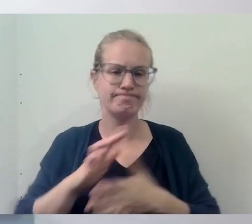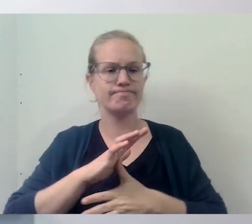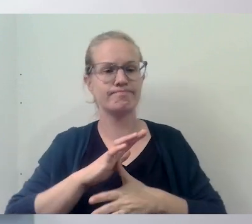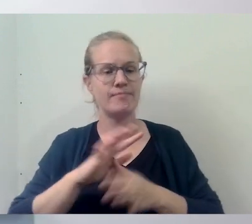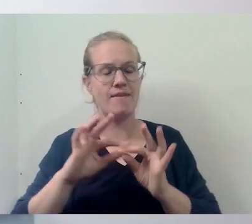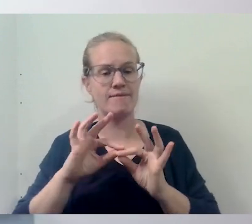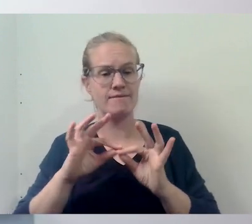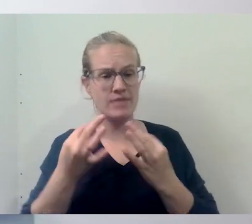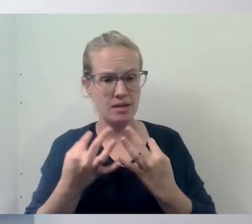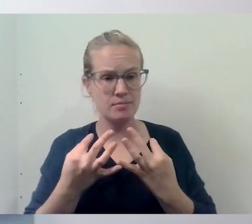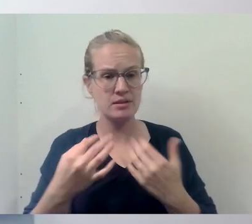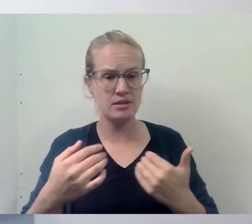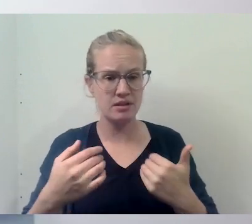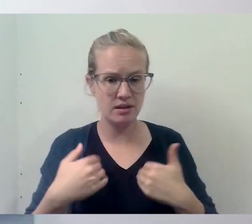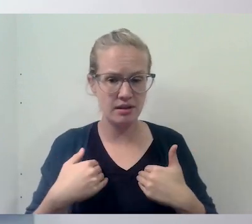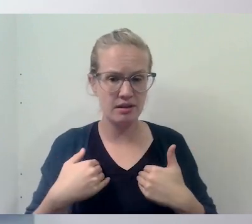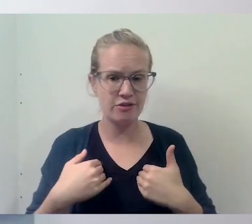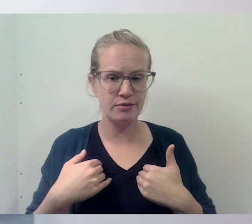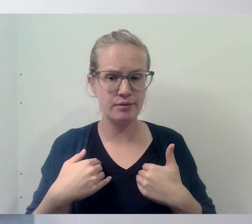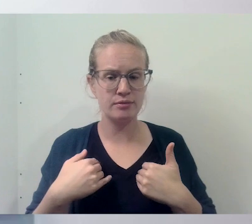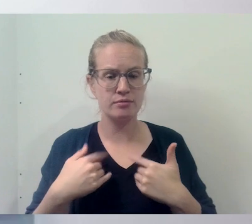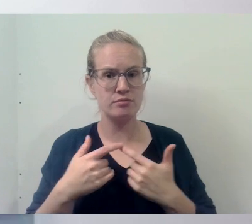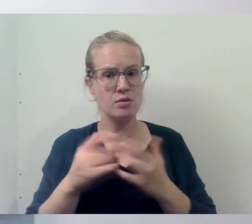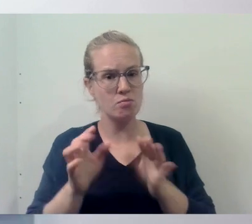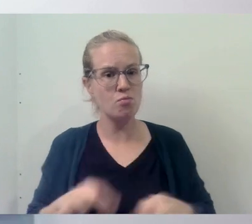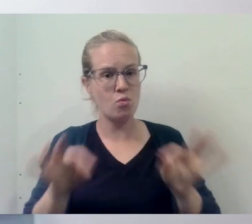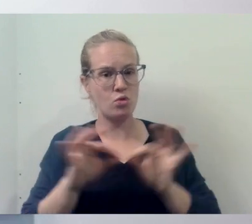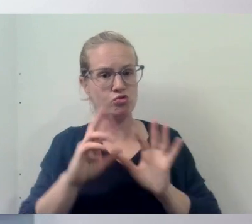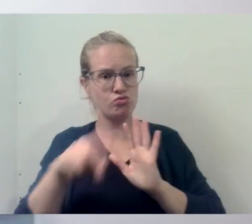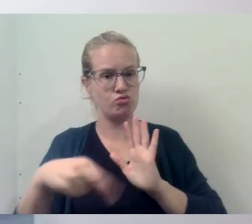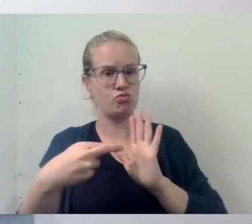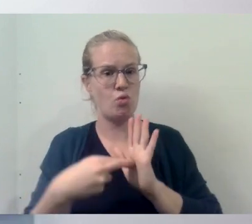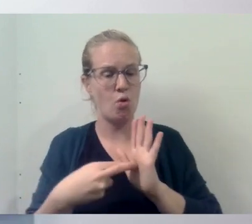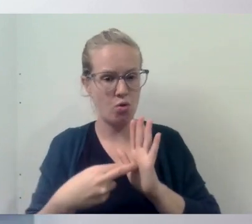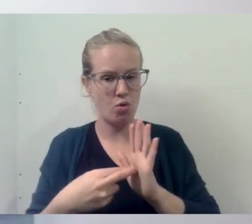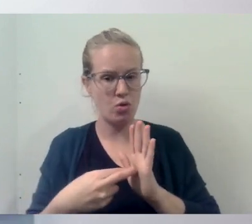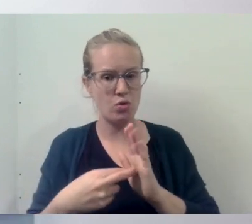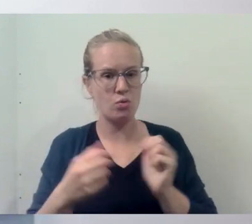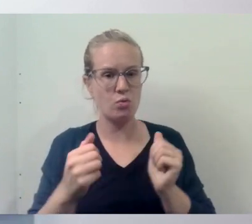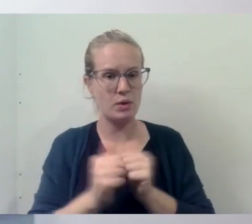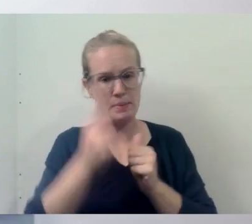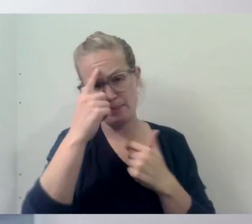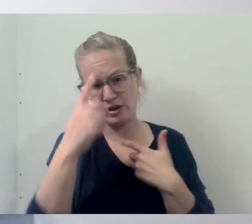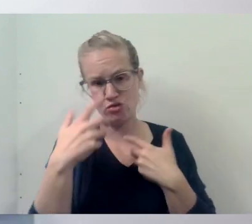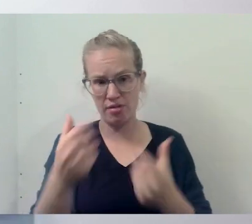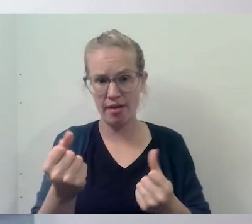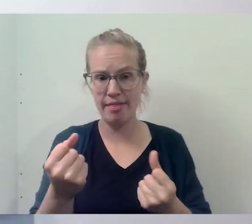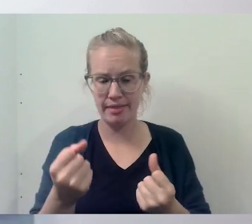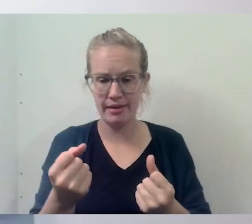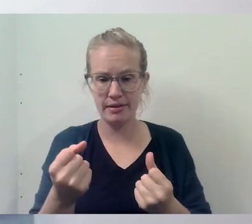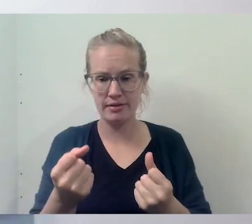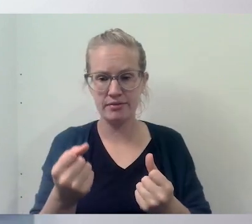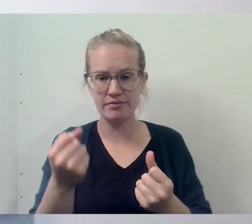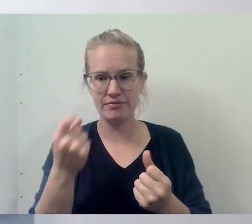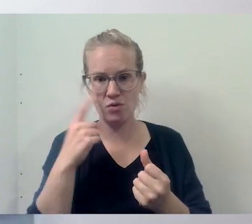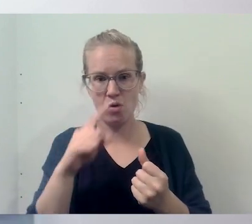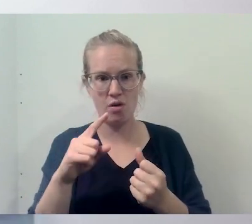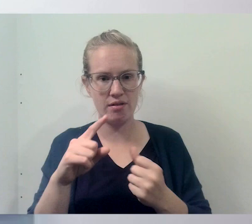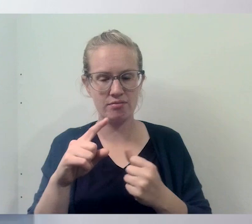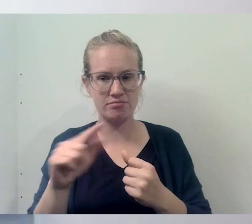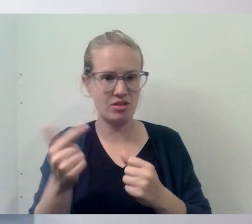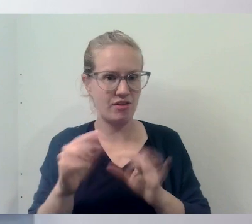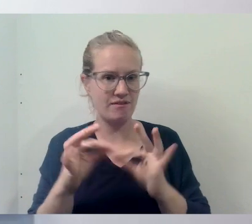families have a big role to play when it comes to mental health of their family member.